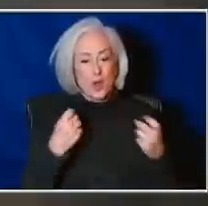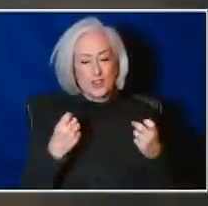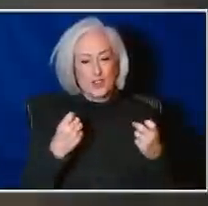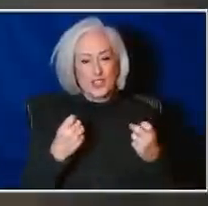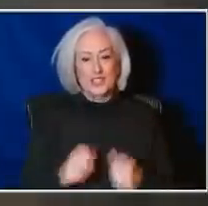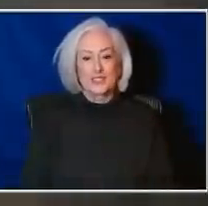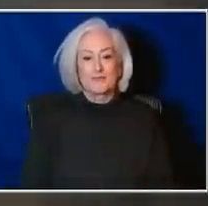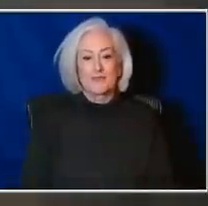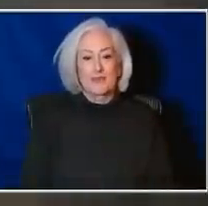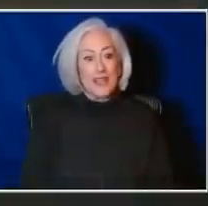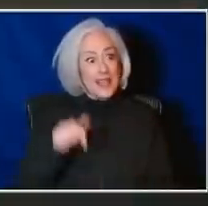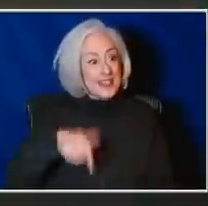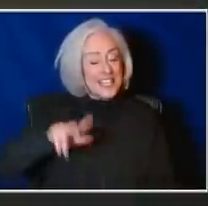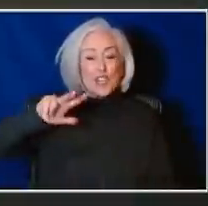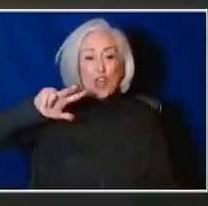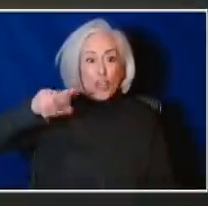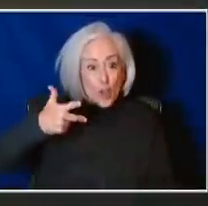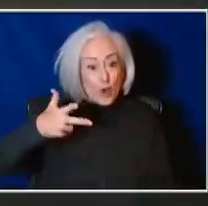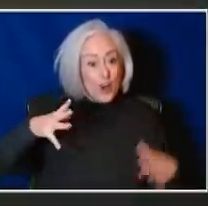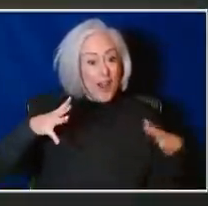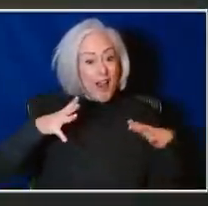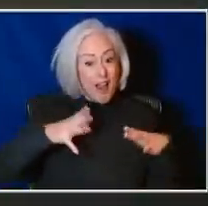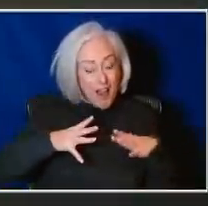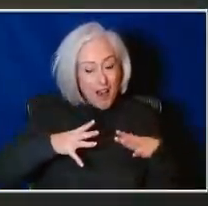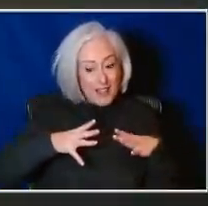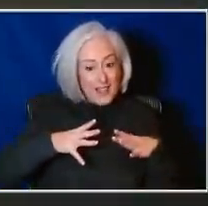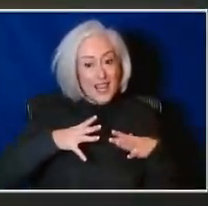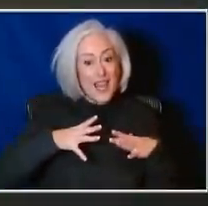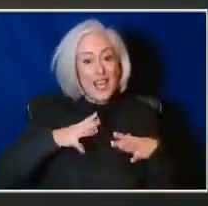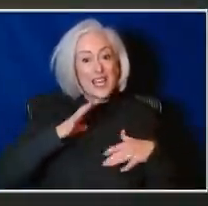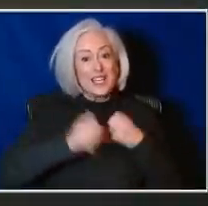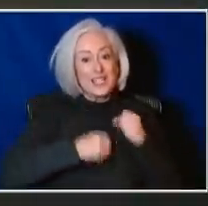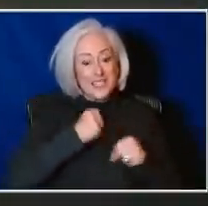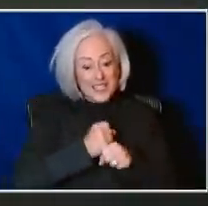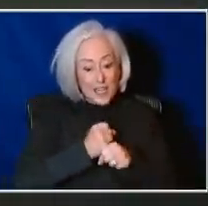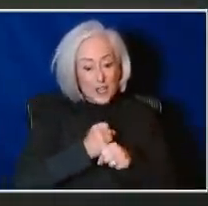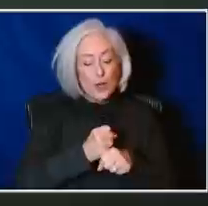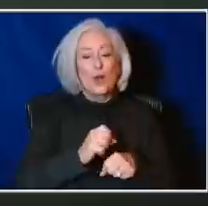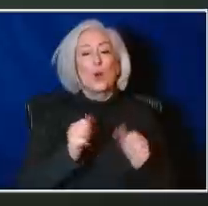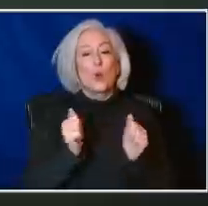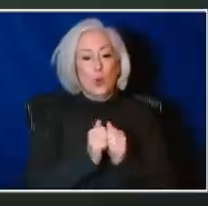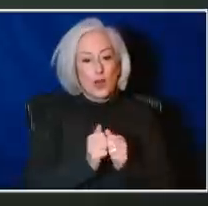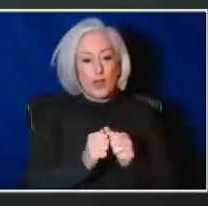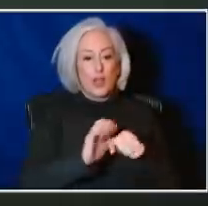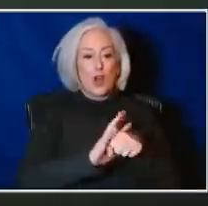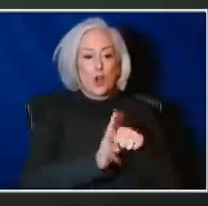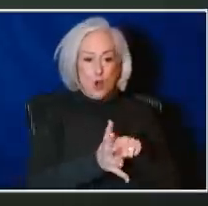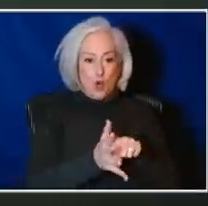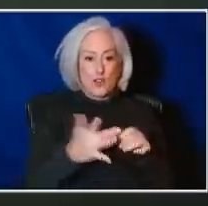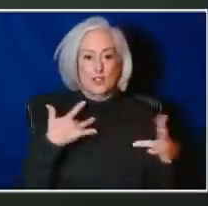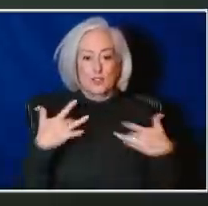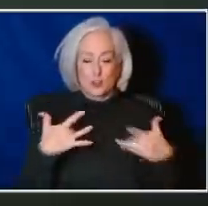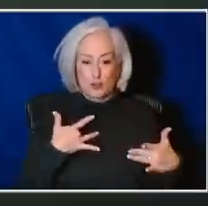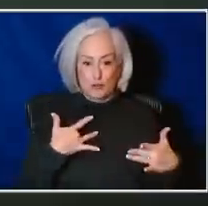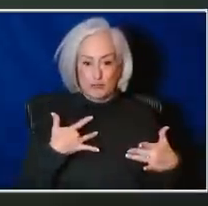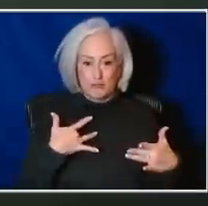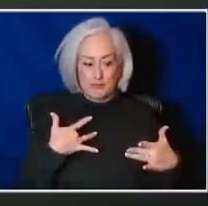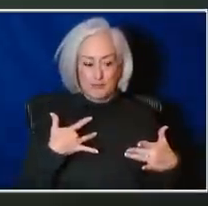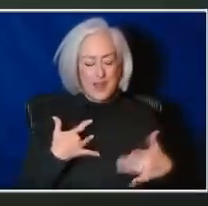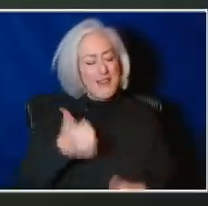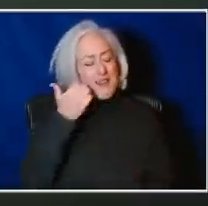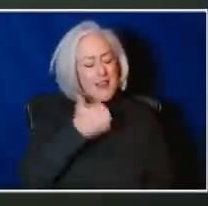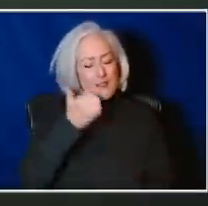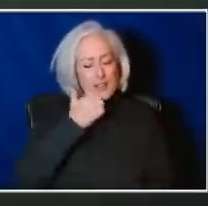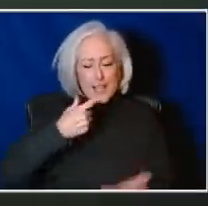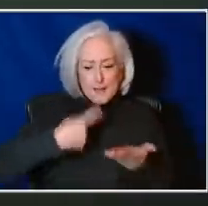third holiday season where COVID is a concern. We talk daily about the importance of vaccines